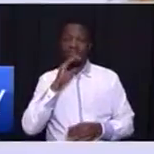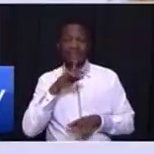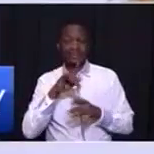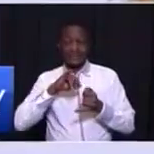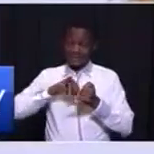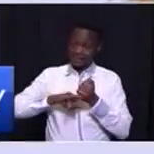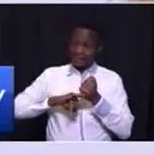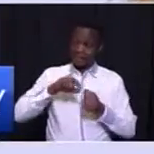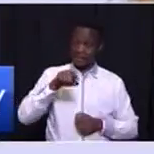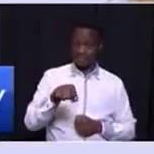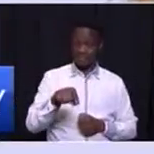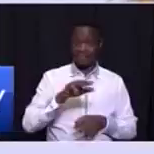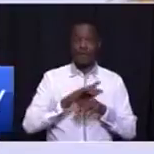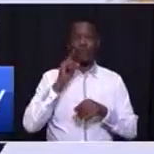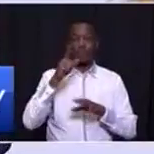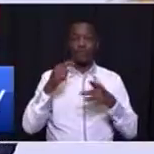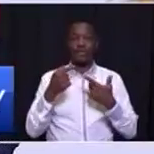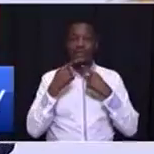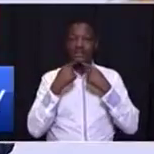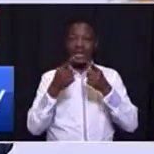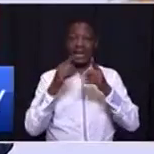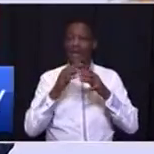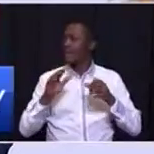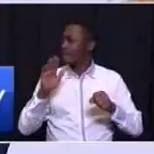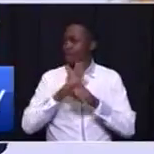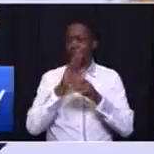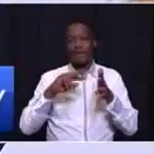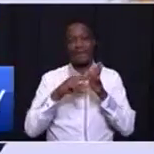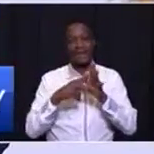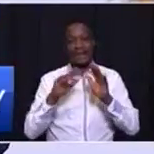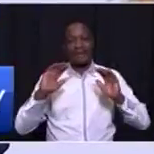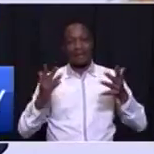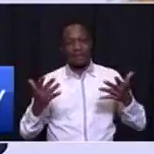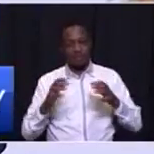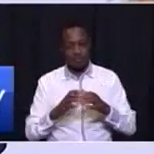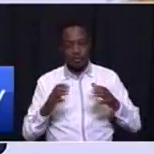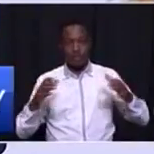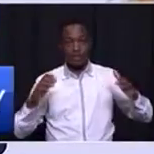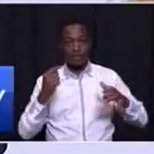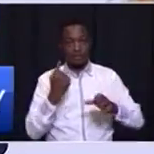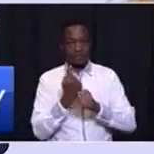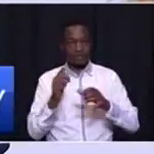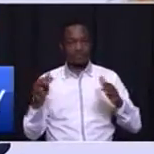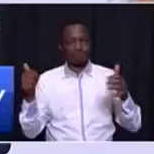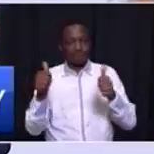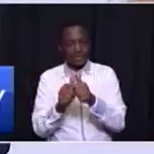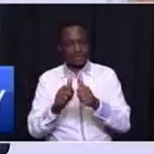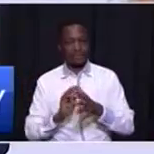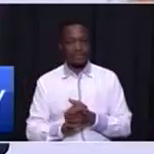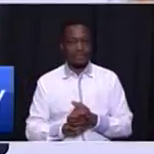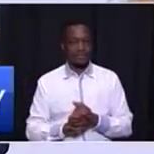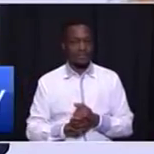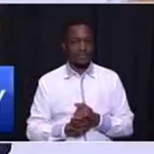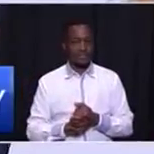Speaker, we will unveil the full plan, growing Houten together. So, the